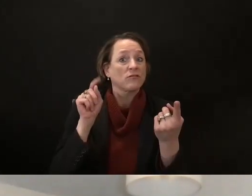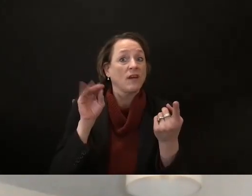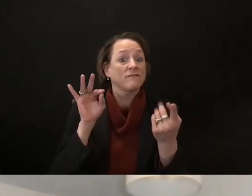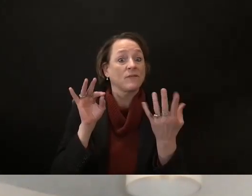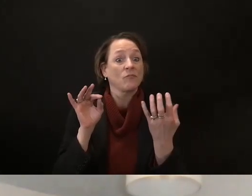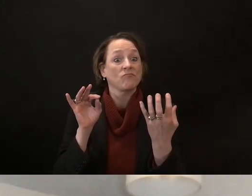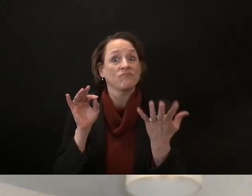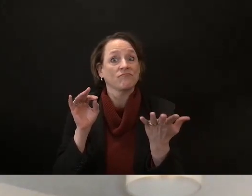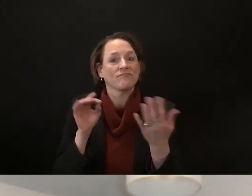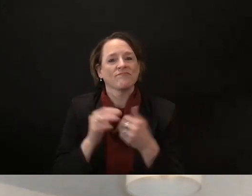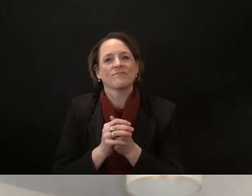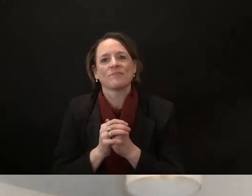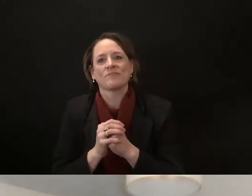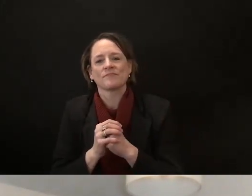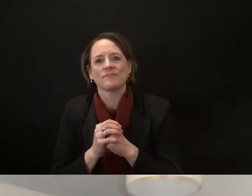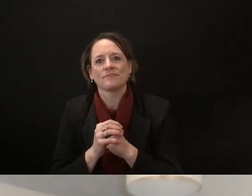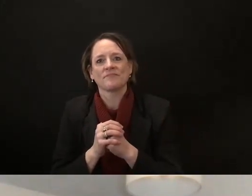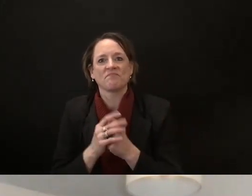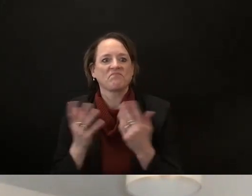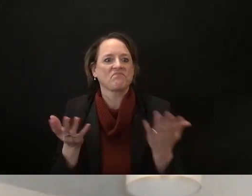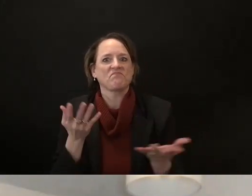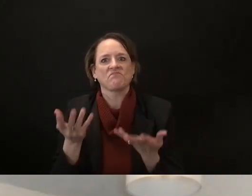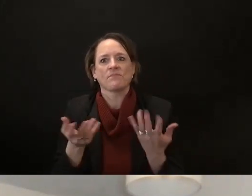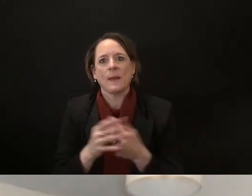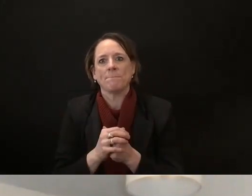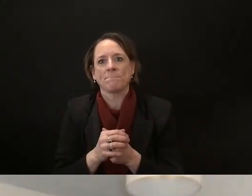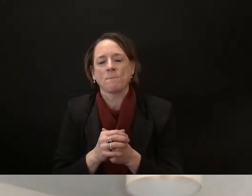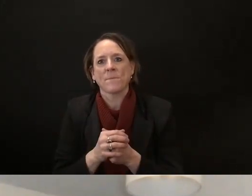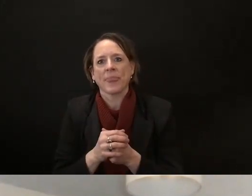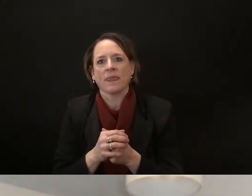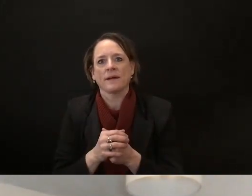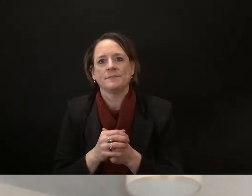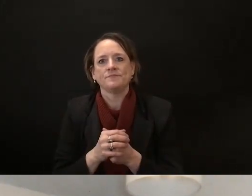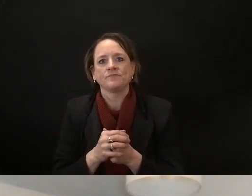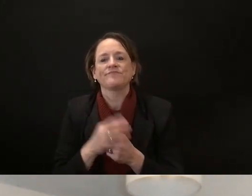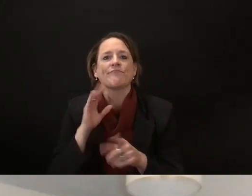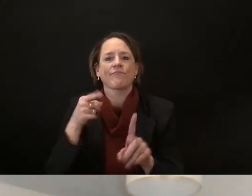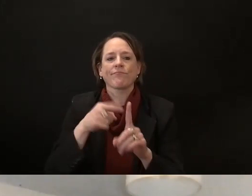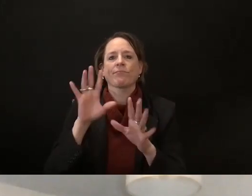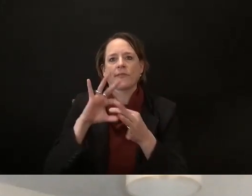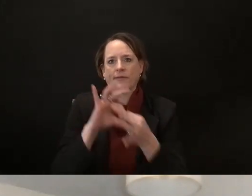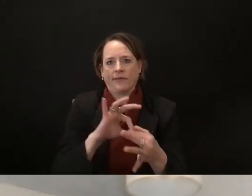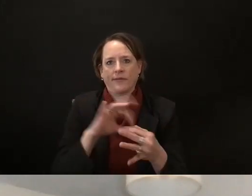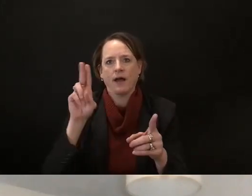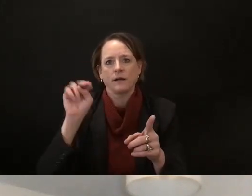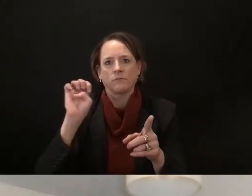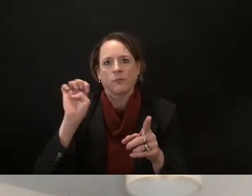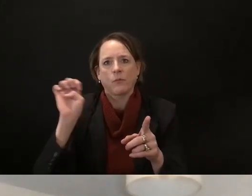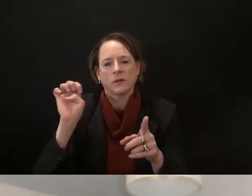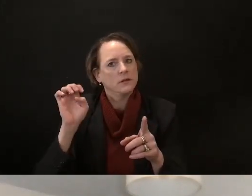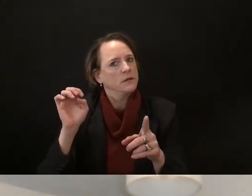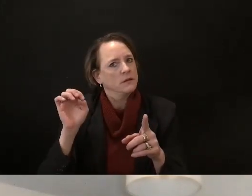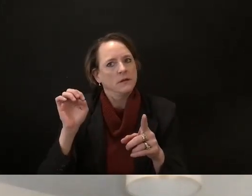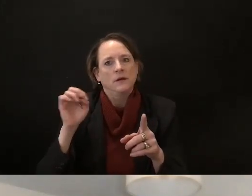yeah the ui one is is also a longer conversation so if anyone wants to talk offline if you're to hit me up but